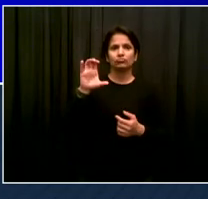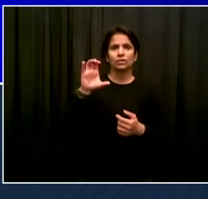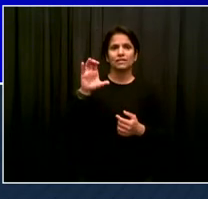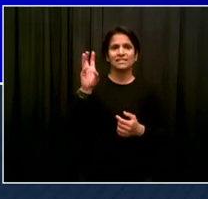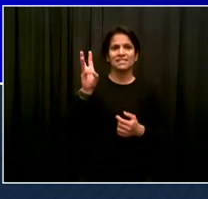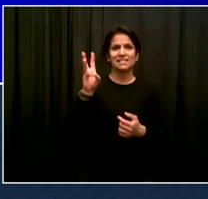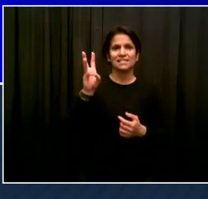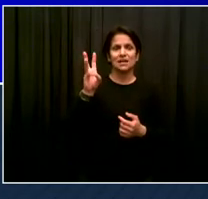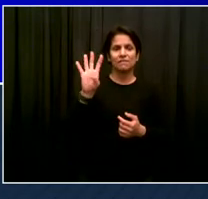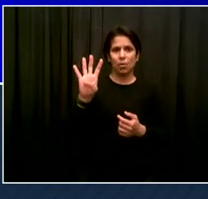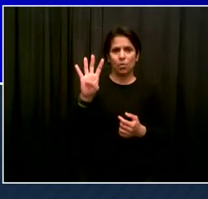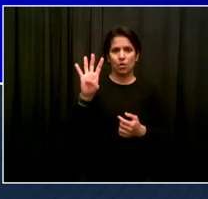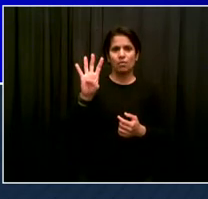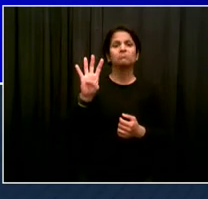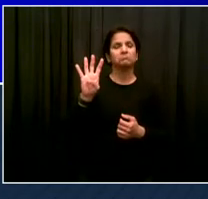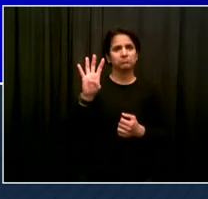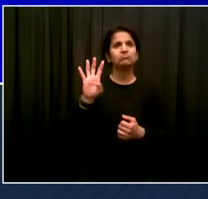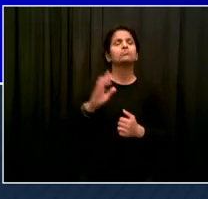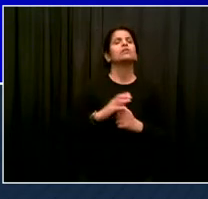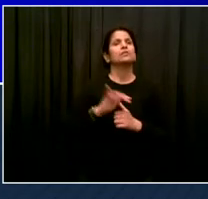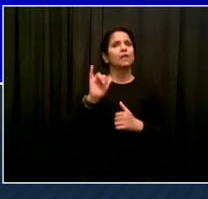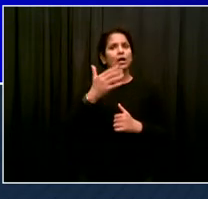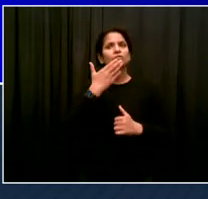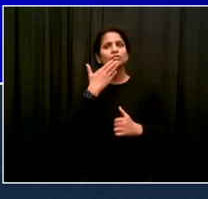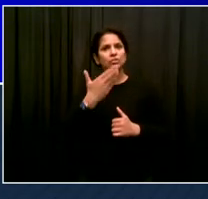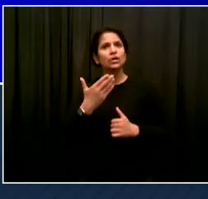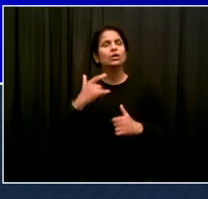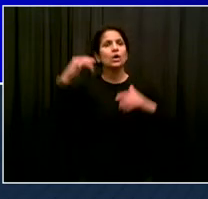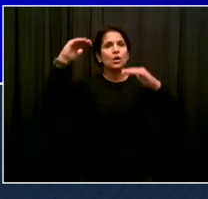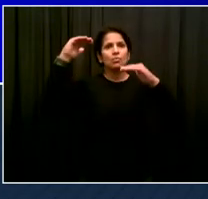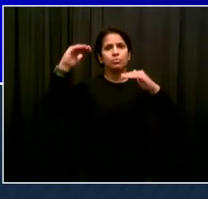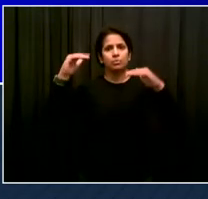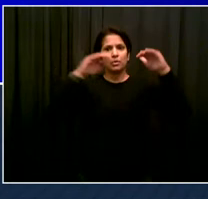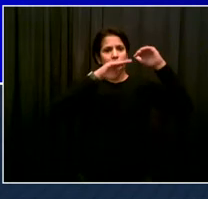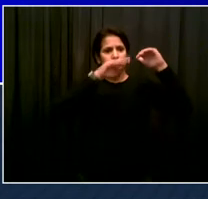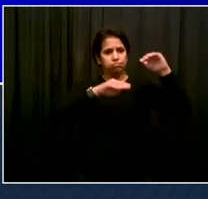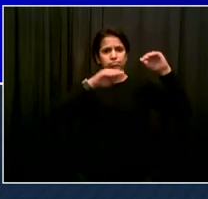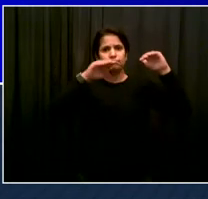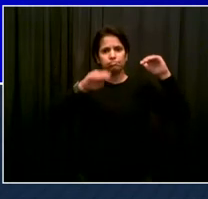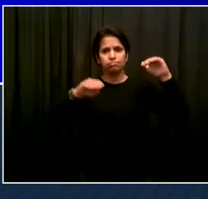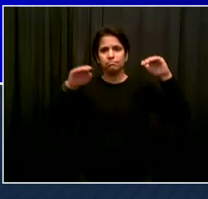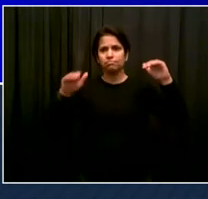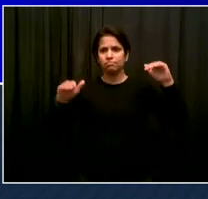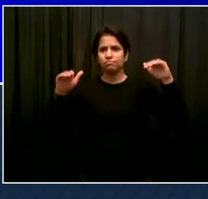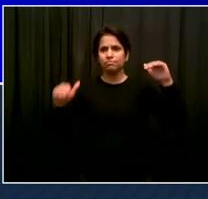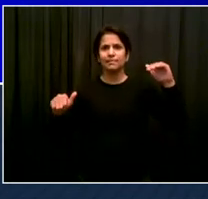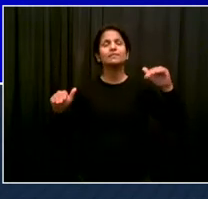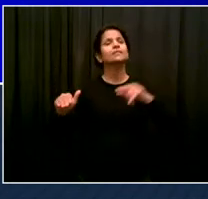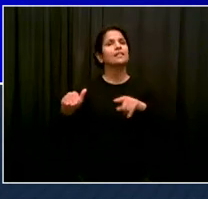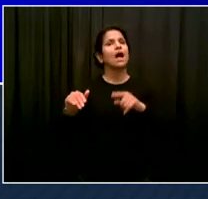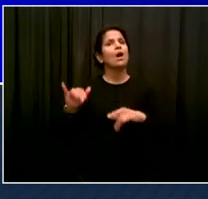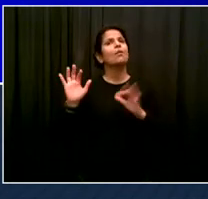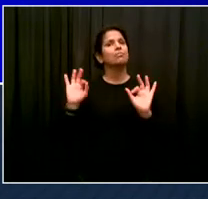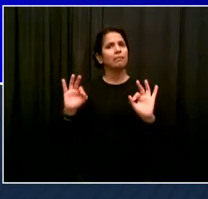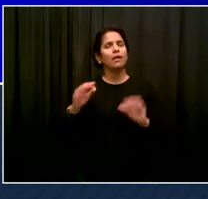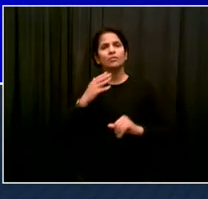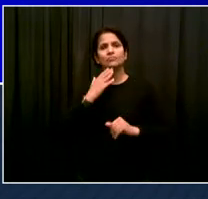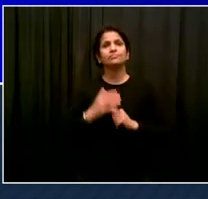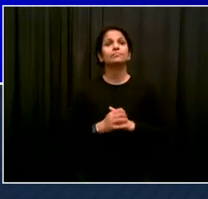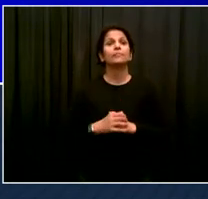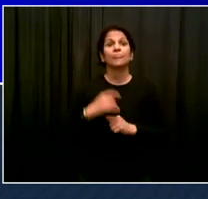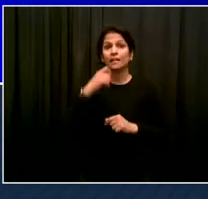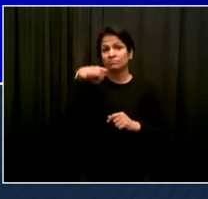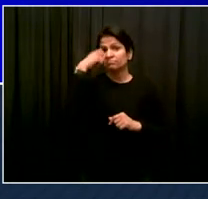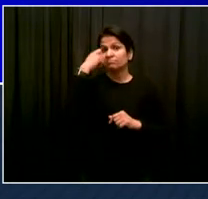is really good to see. This is very promising. And number three, percentage of people testing positive citywide for